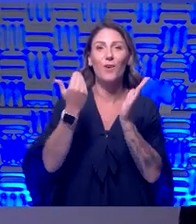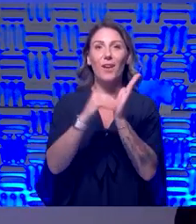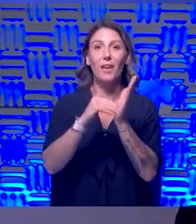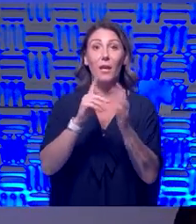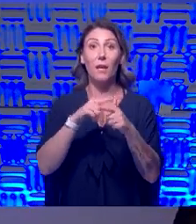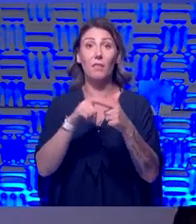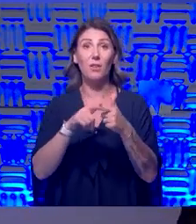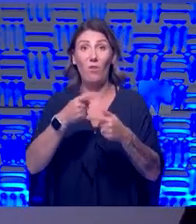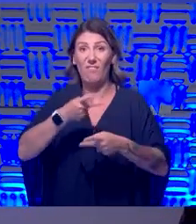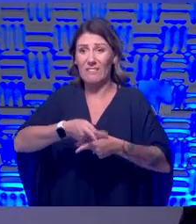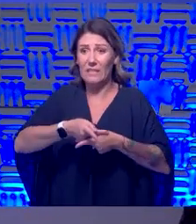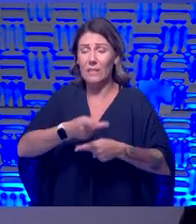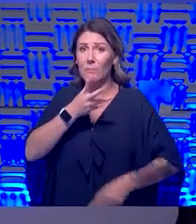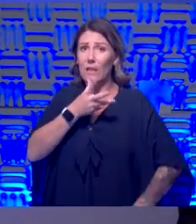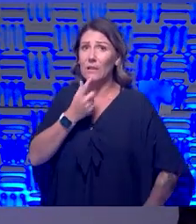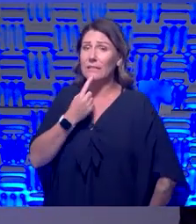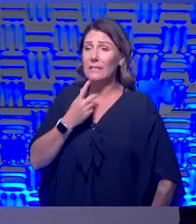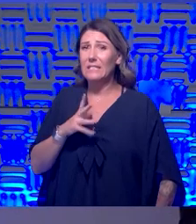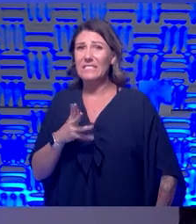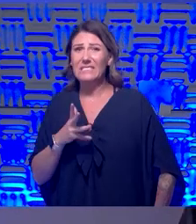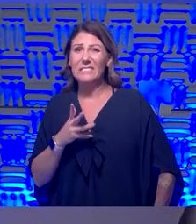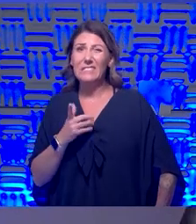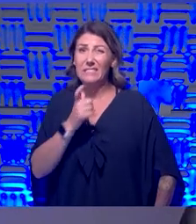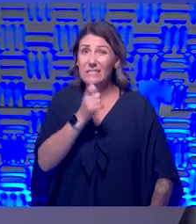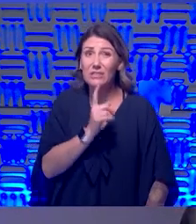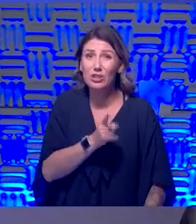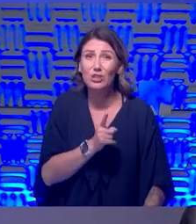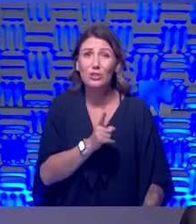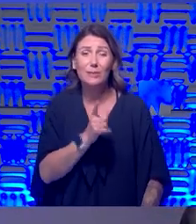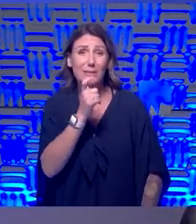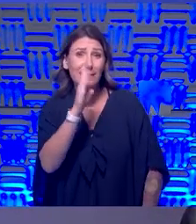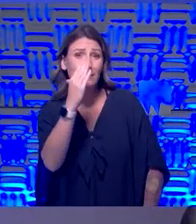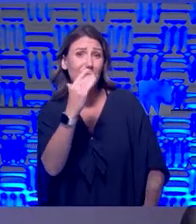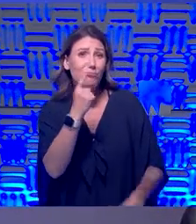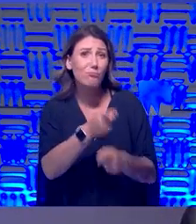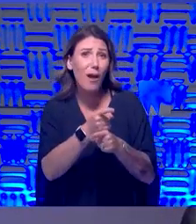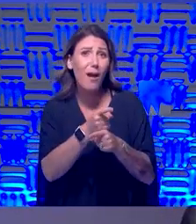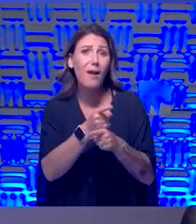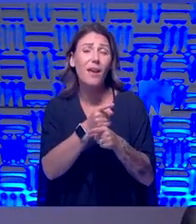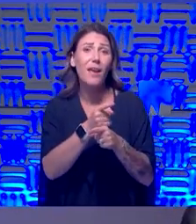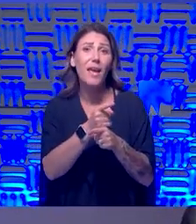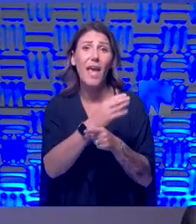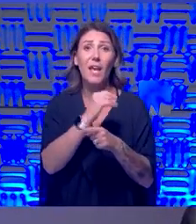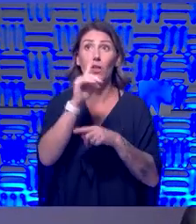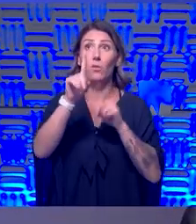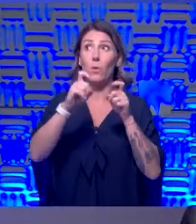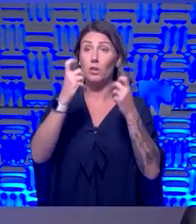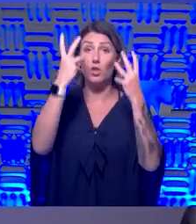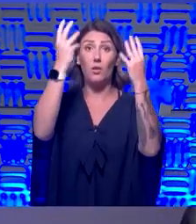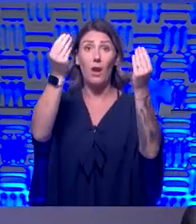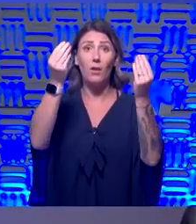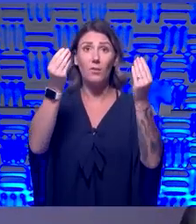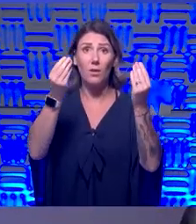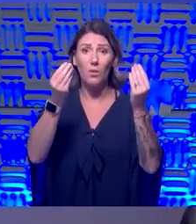got cautious moms who are saying, I don't know, you know, this doesn't seem right. And then the questions that are out there are like, well, was this information